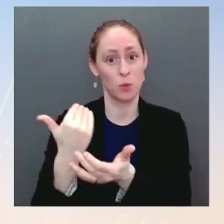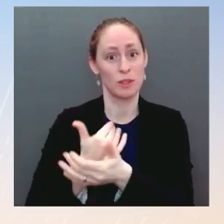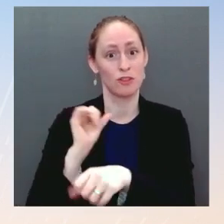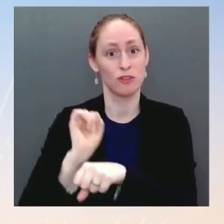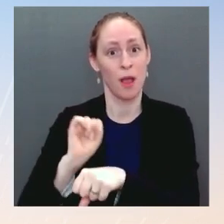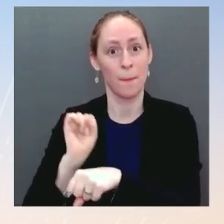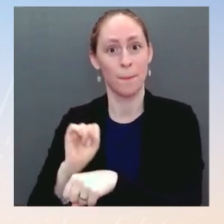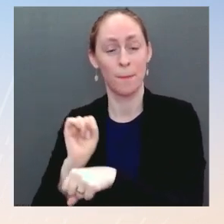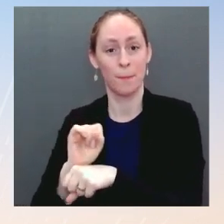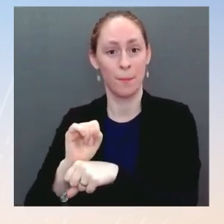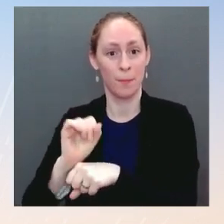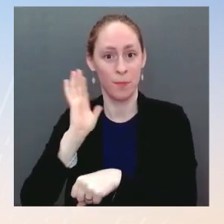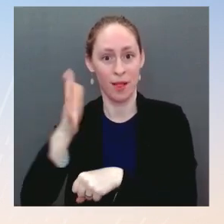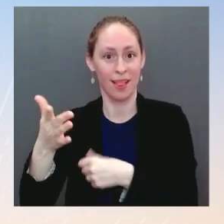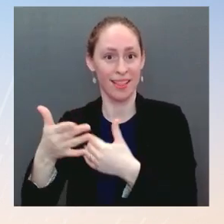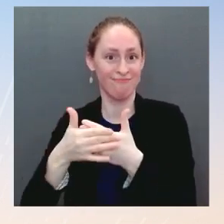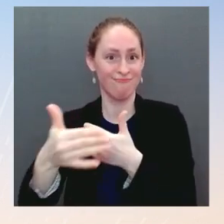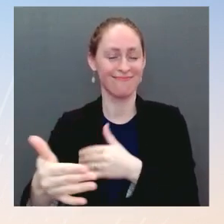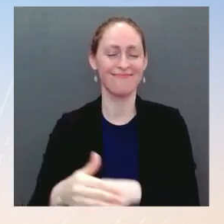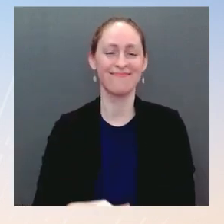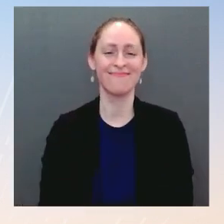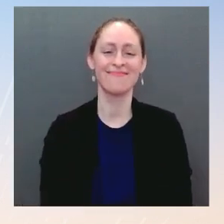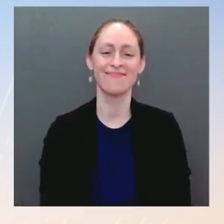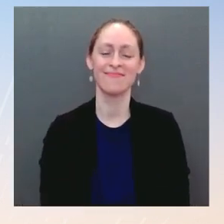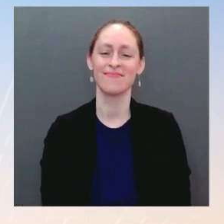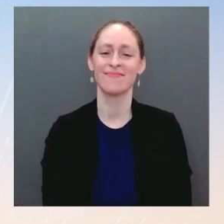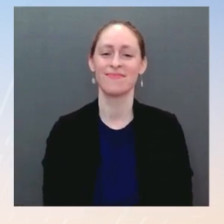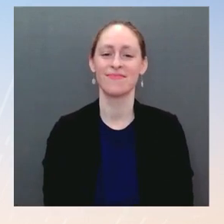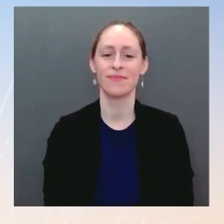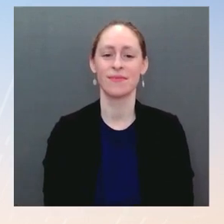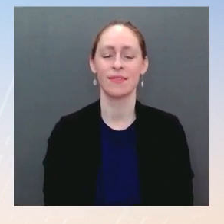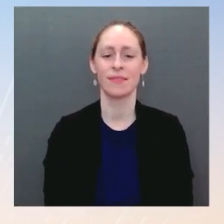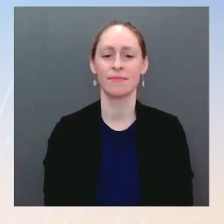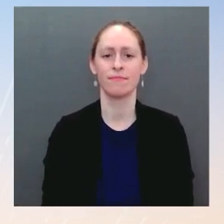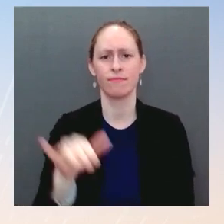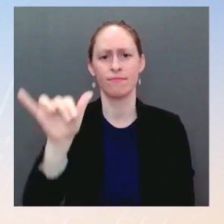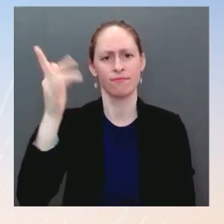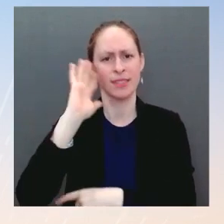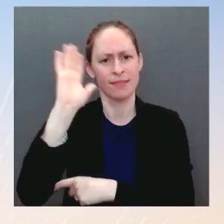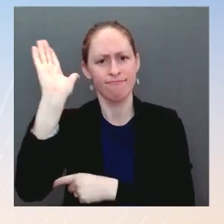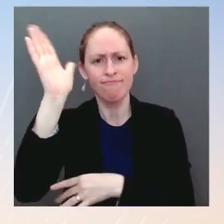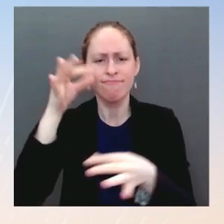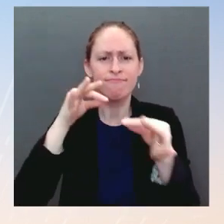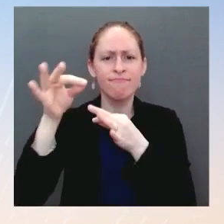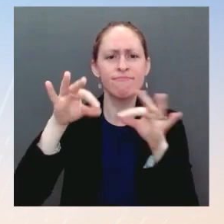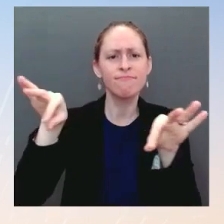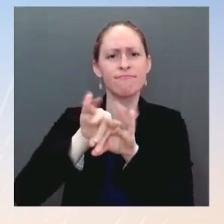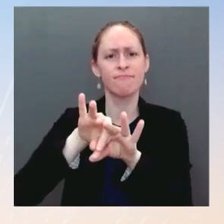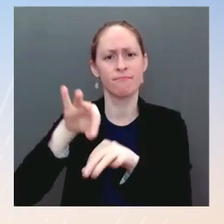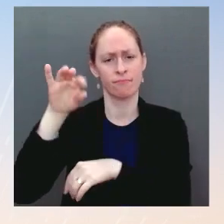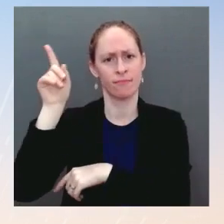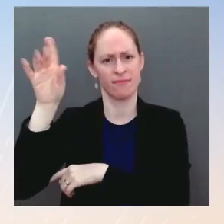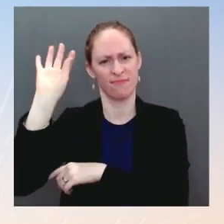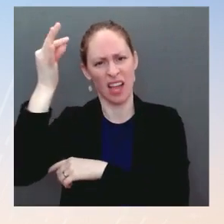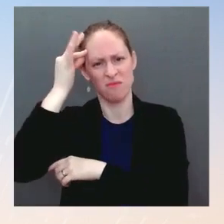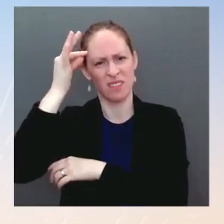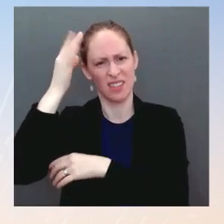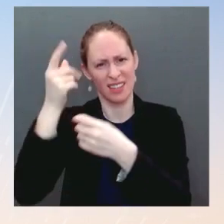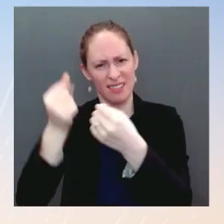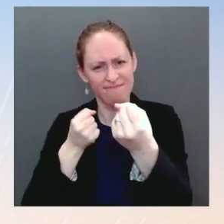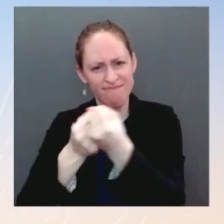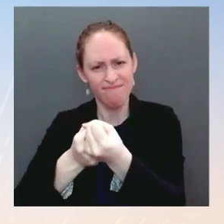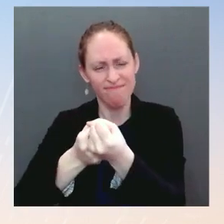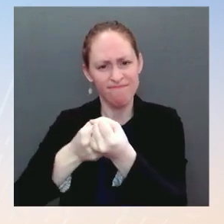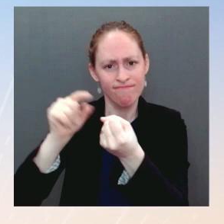federal government can play in bringing workers and businesses together. And the President is going to call in Pittsburgh for —